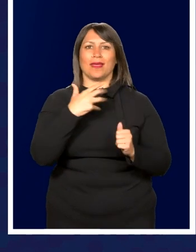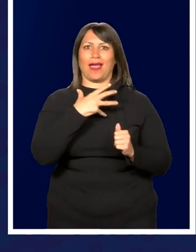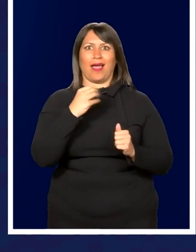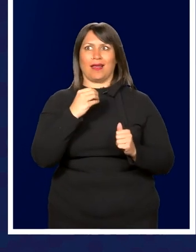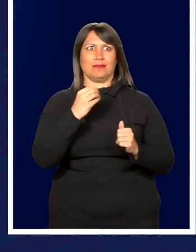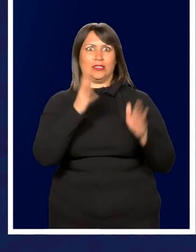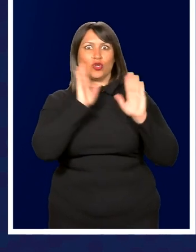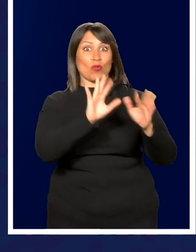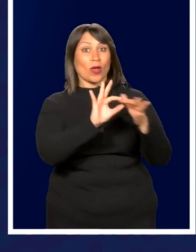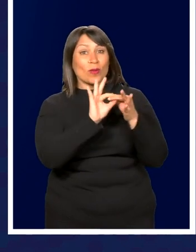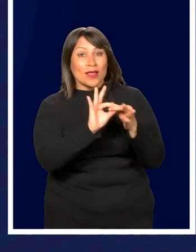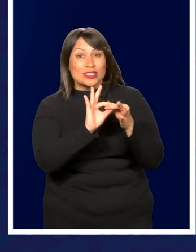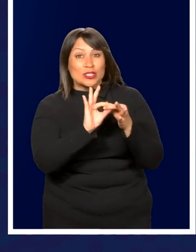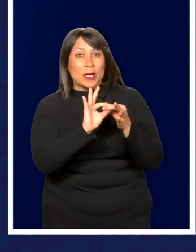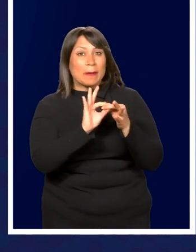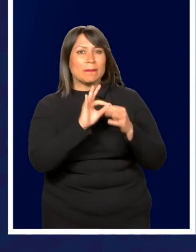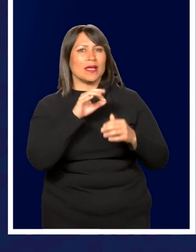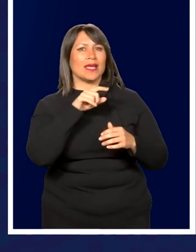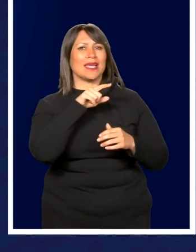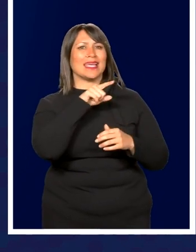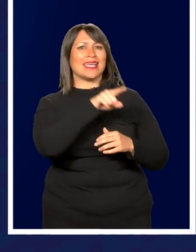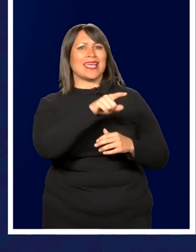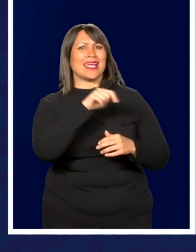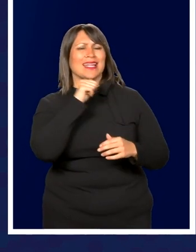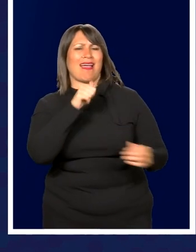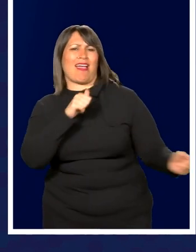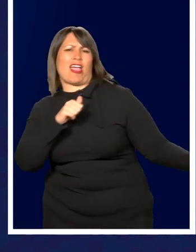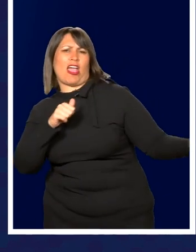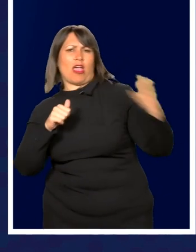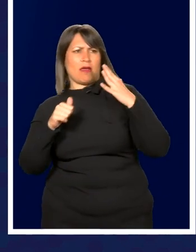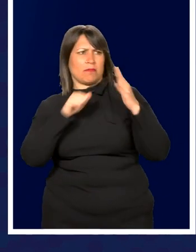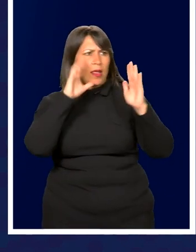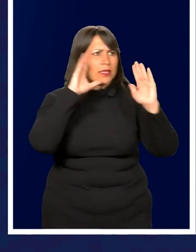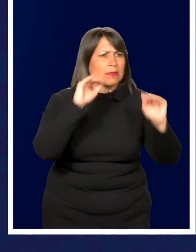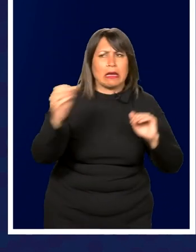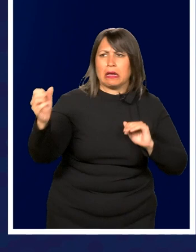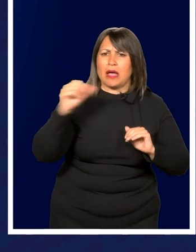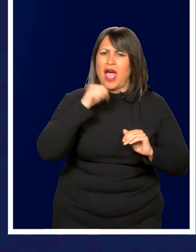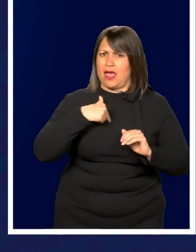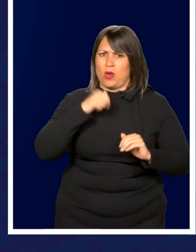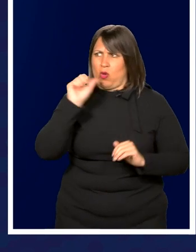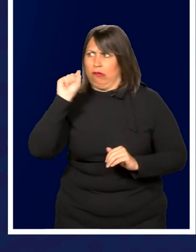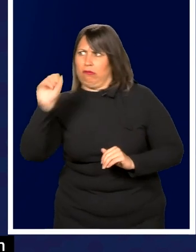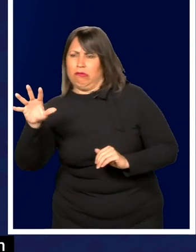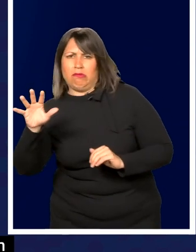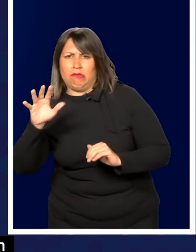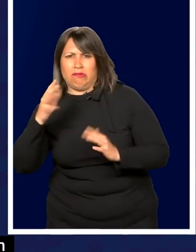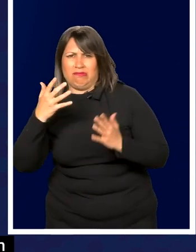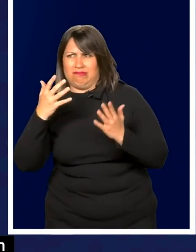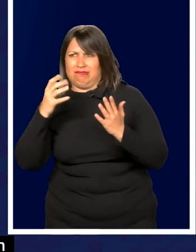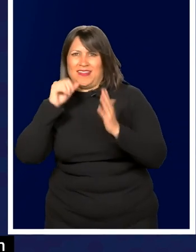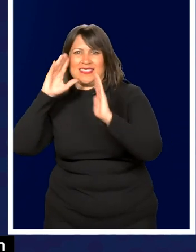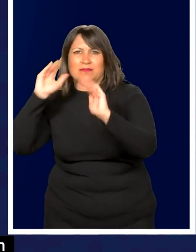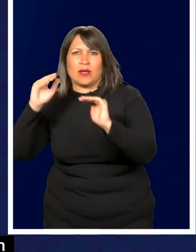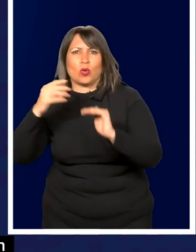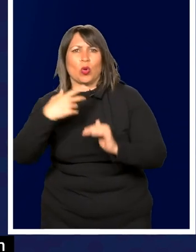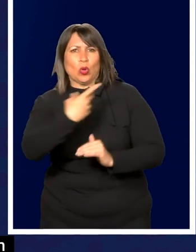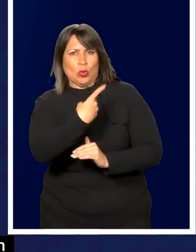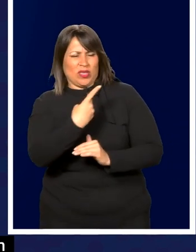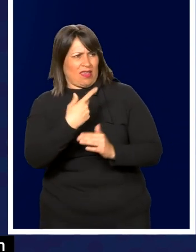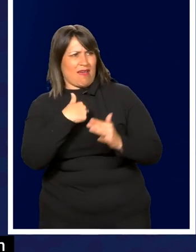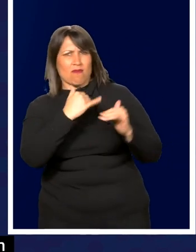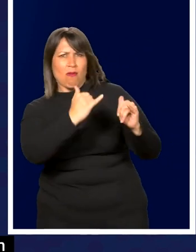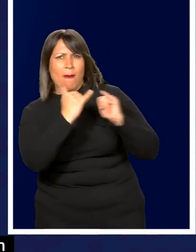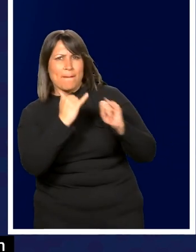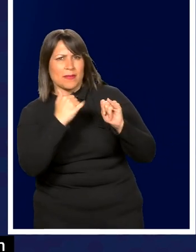And it's a great relationship in the fact that he doesn't blindside me with anything. I don't blindside him with anything. We see common ground where we can